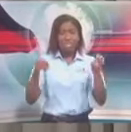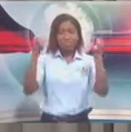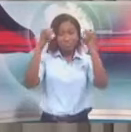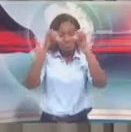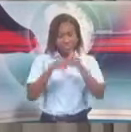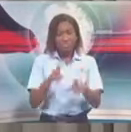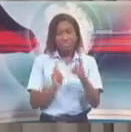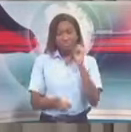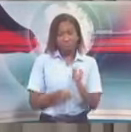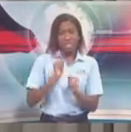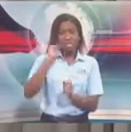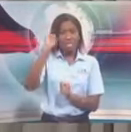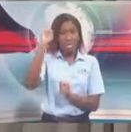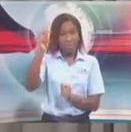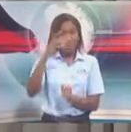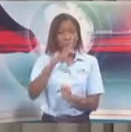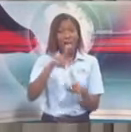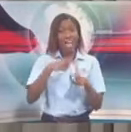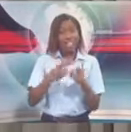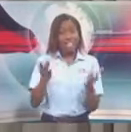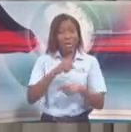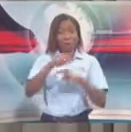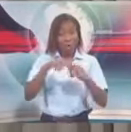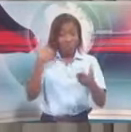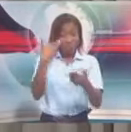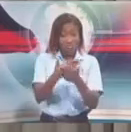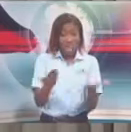here, there will be another 14-day quarantine period.